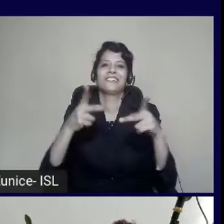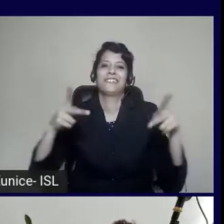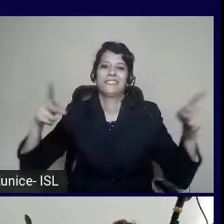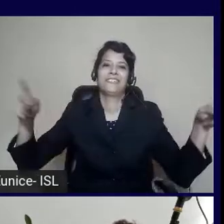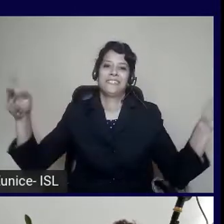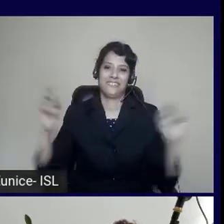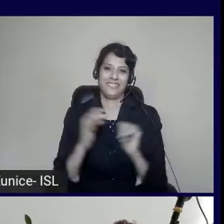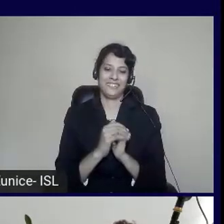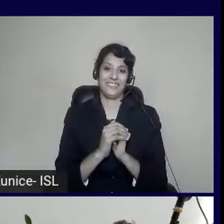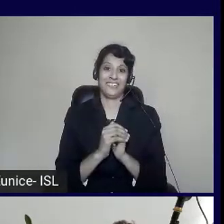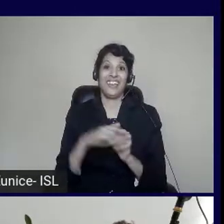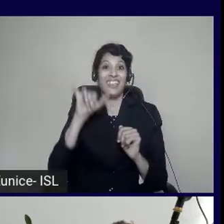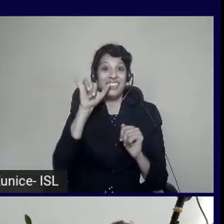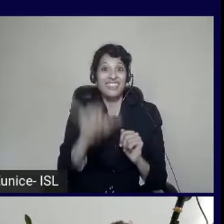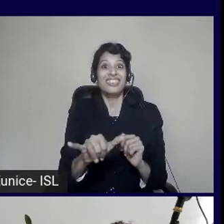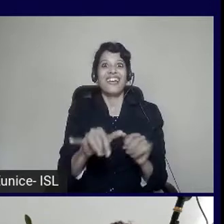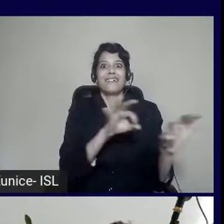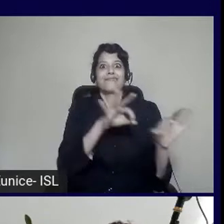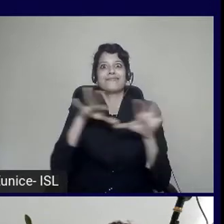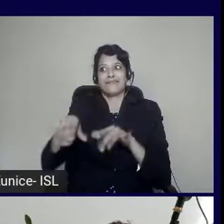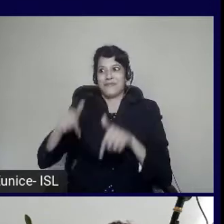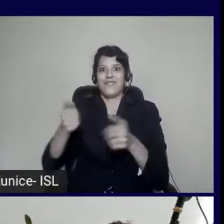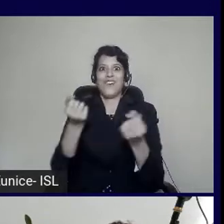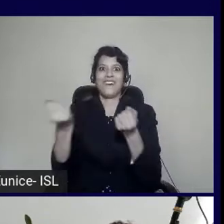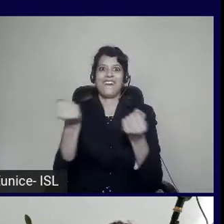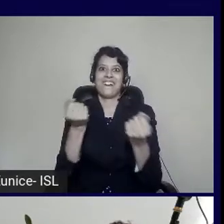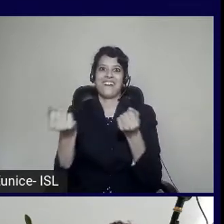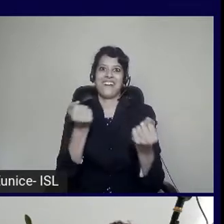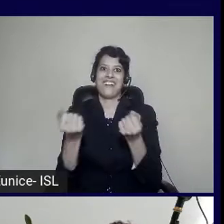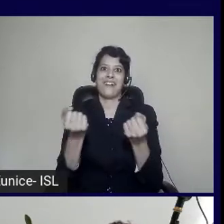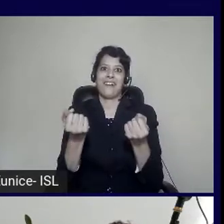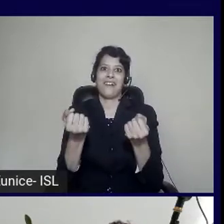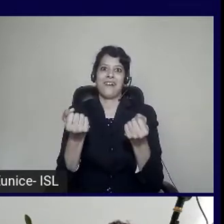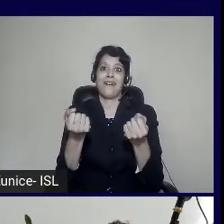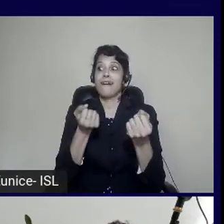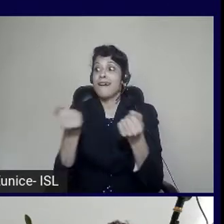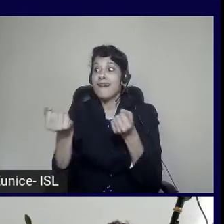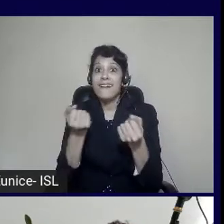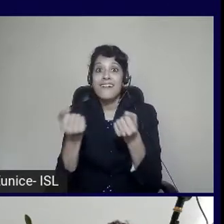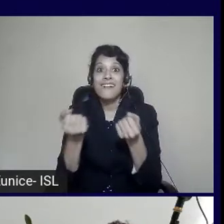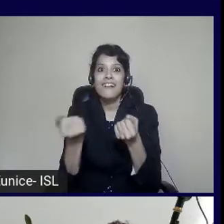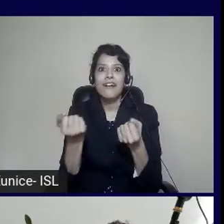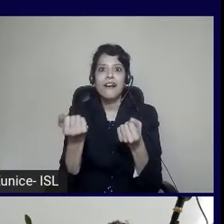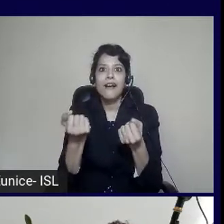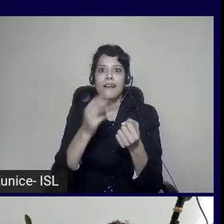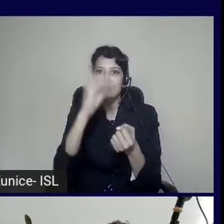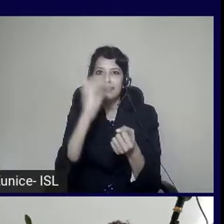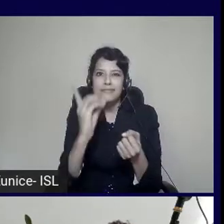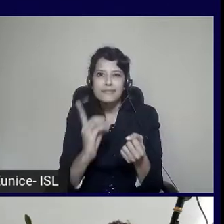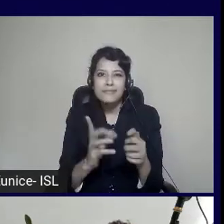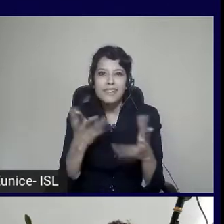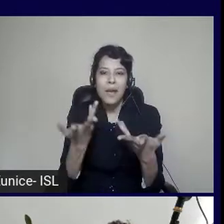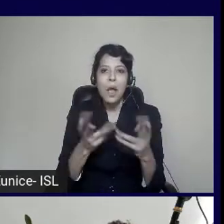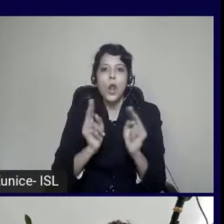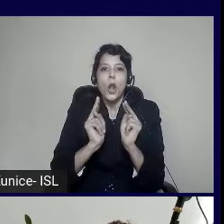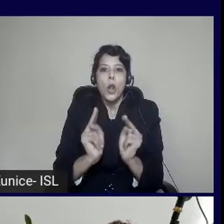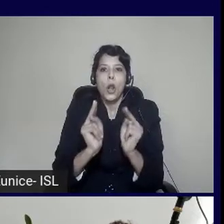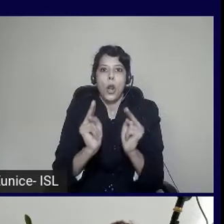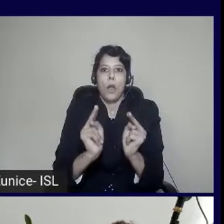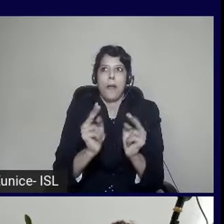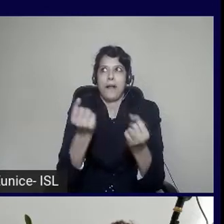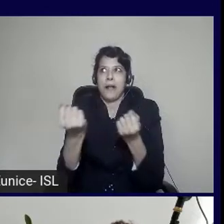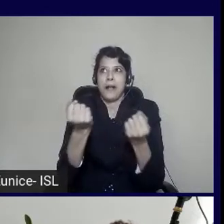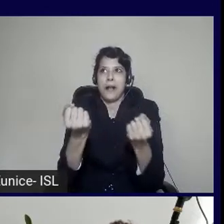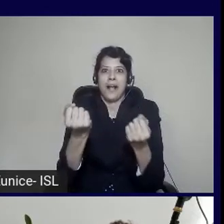in cars. So the empathy bubble doesn't exist in a car because people realized that they had to cater for everyone. And